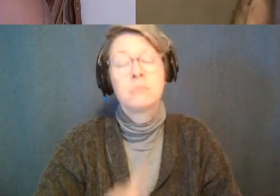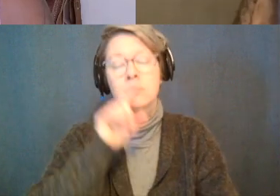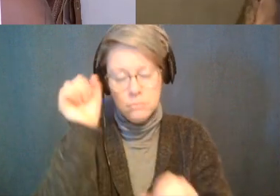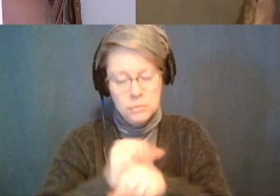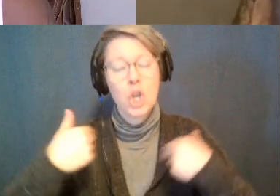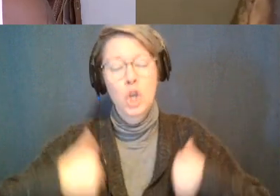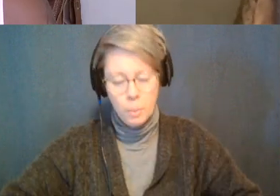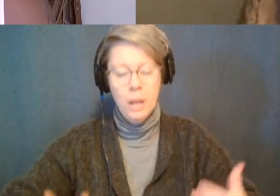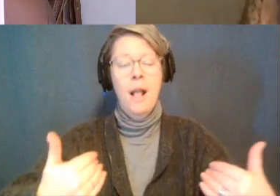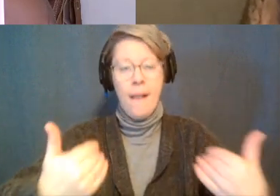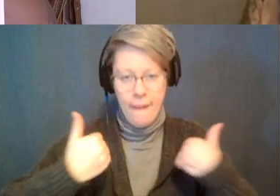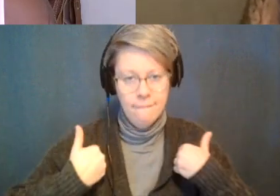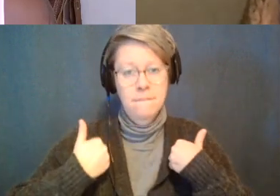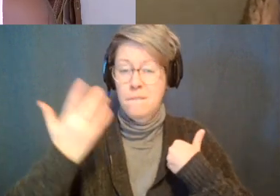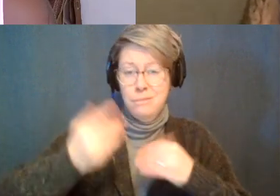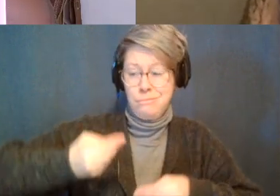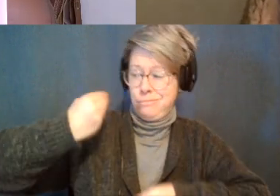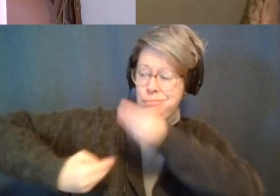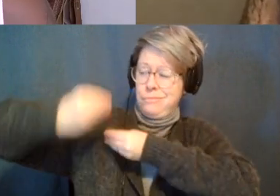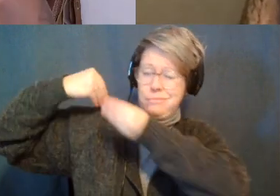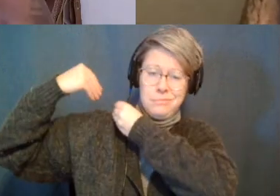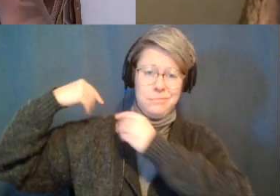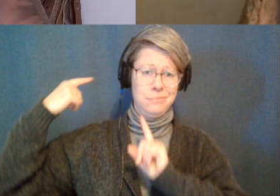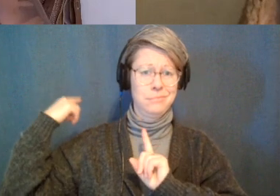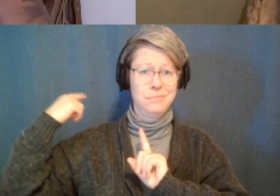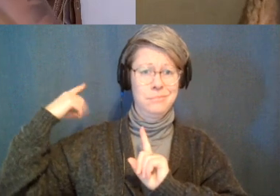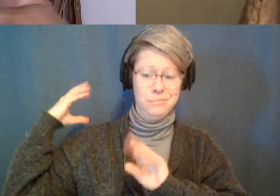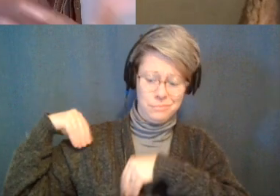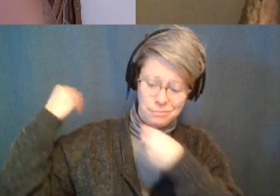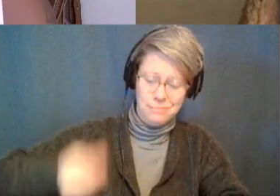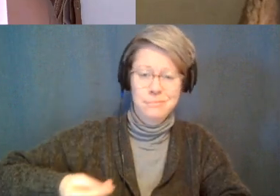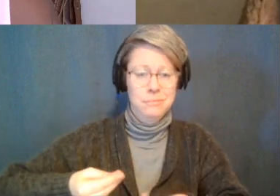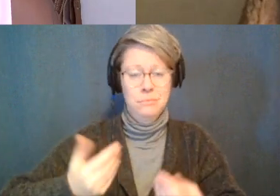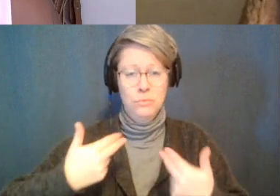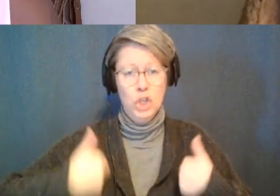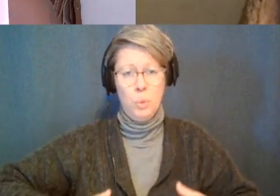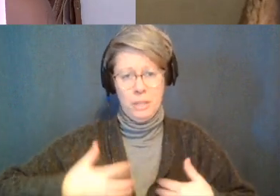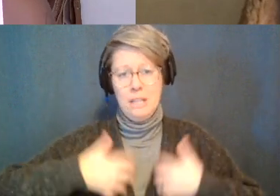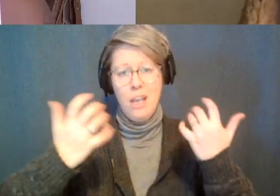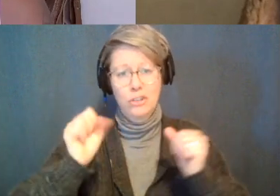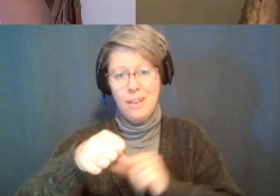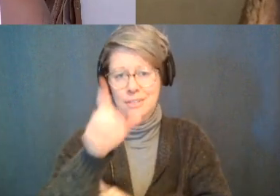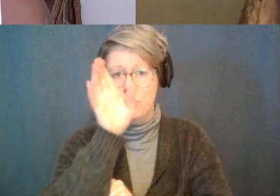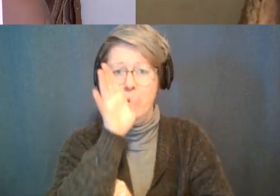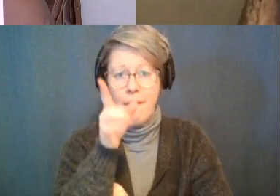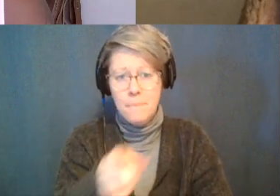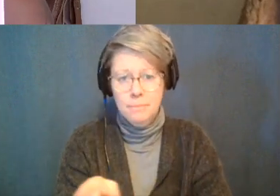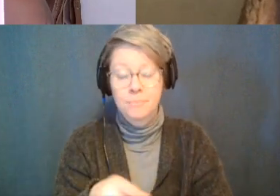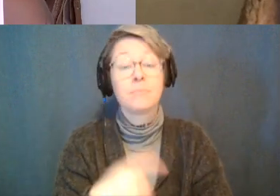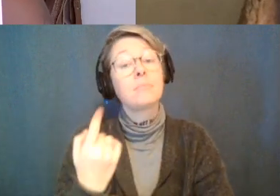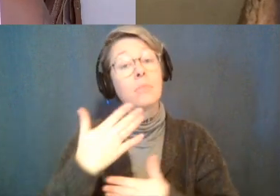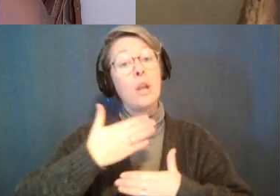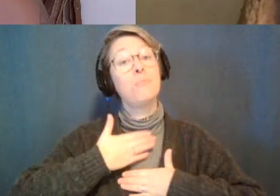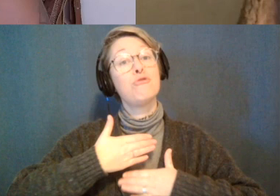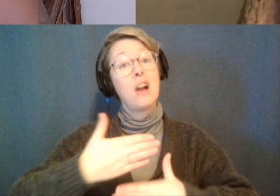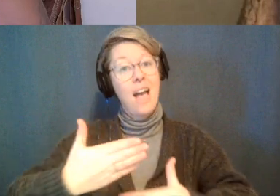from the same primal kind of history um but breath breath is the used thing for me